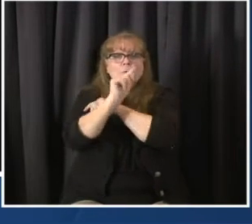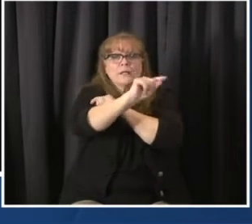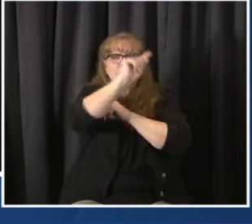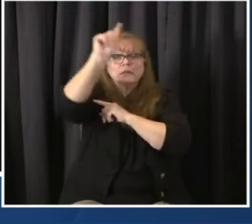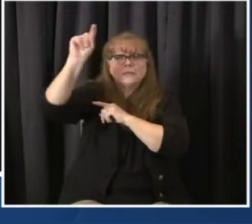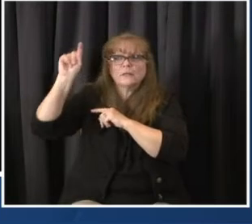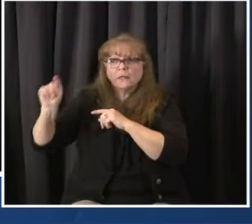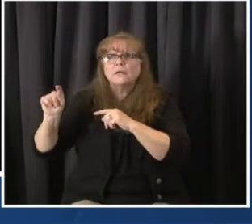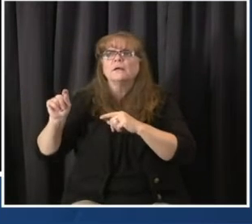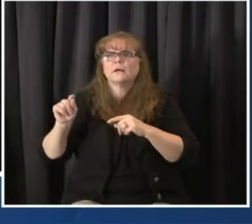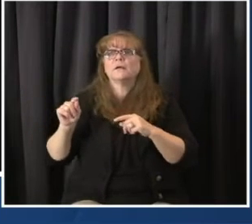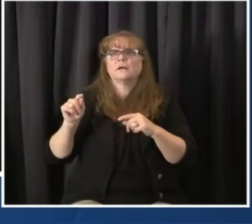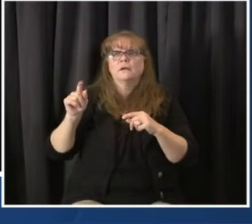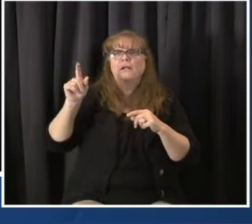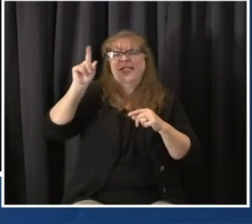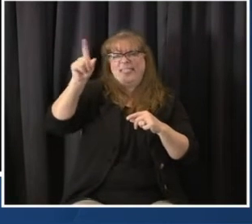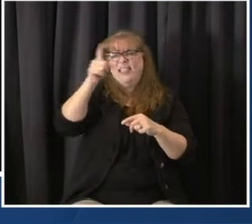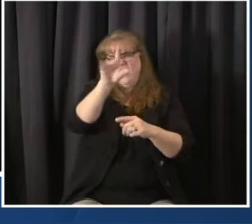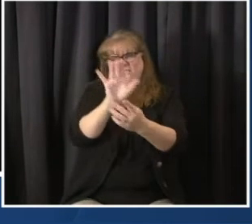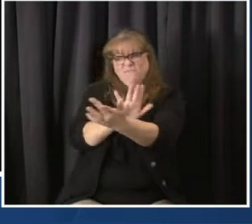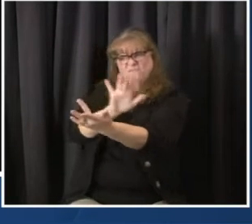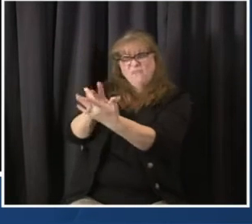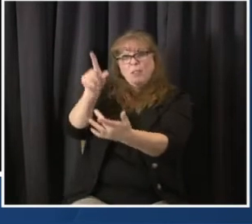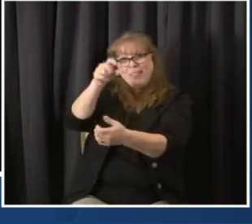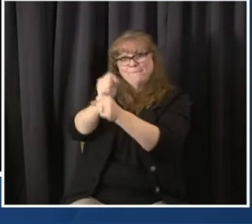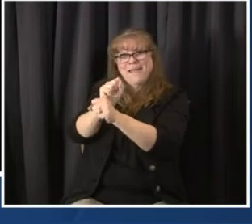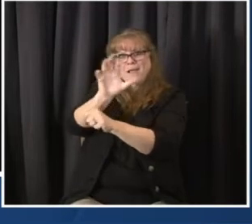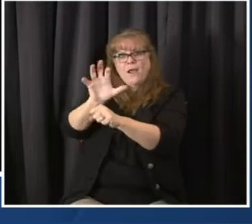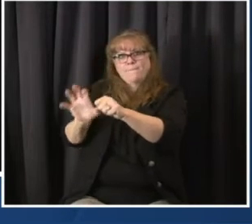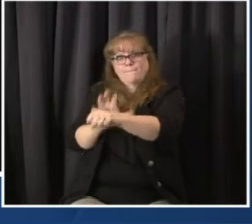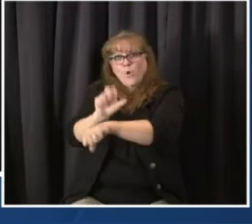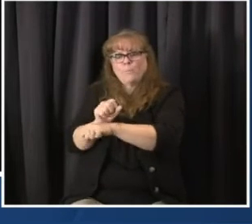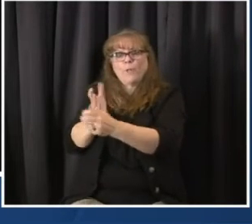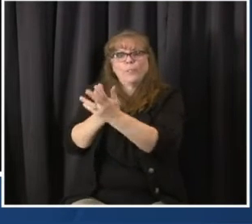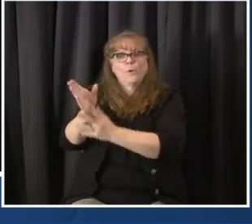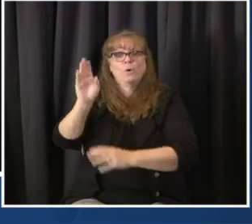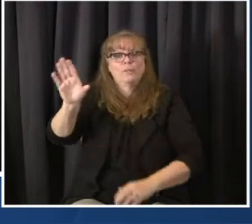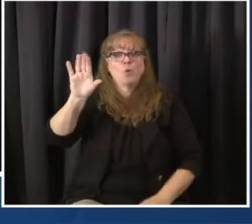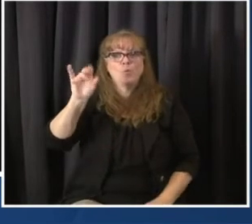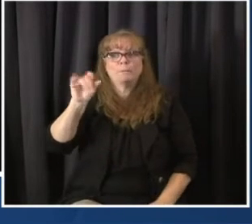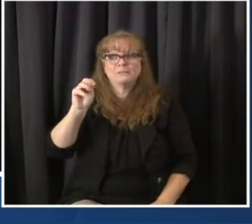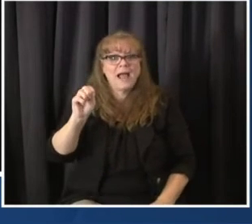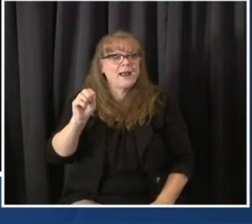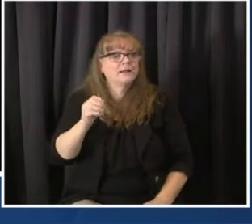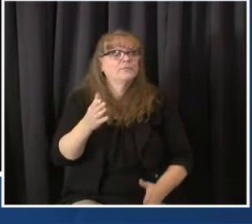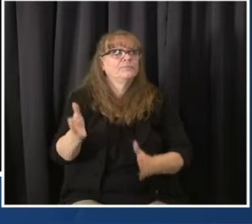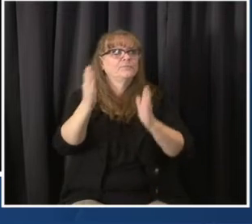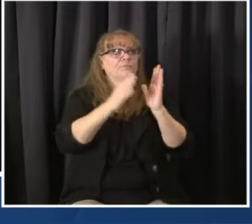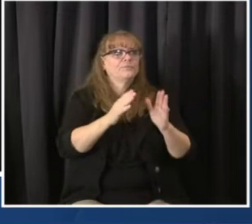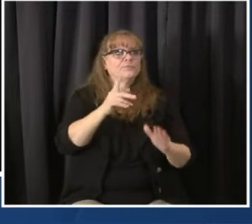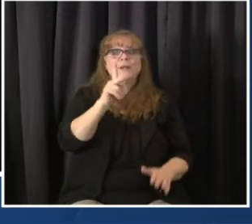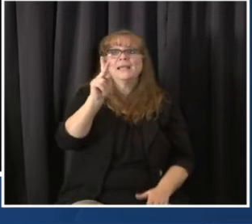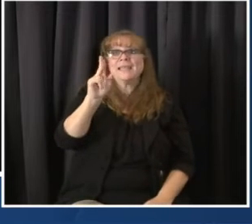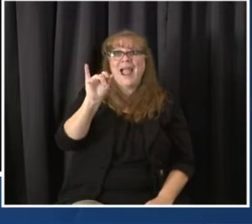Kaiser Permanente for Kaiser members that are 70 and up. And you can simply visit this website to complete the